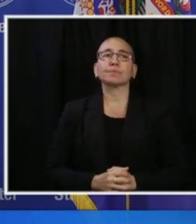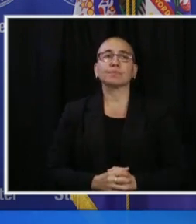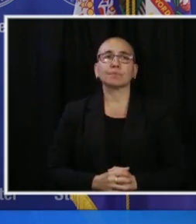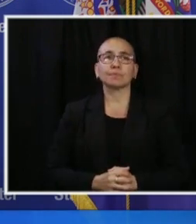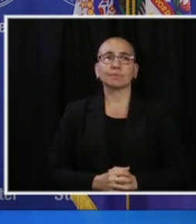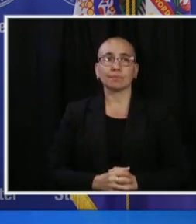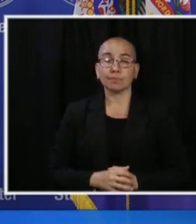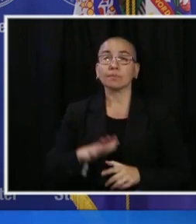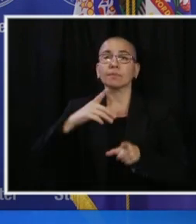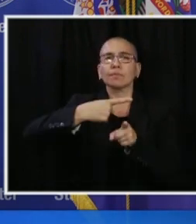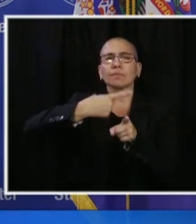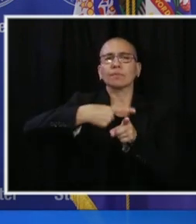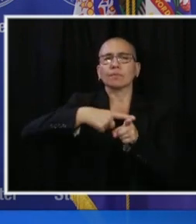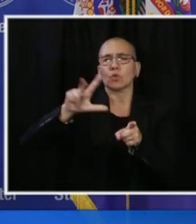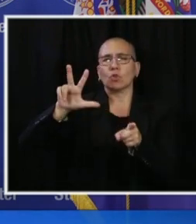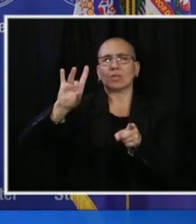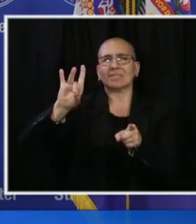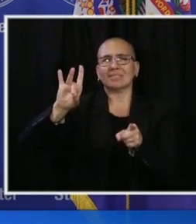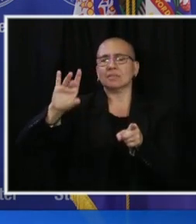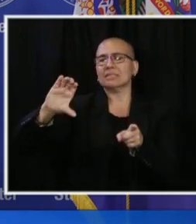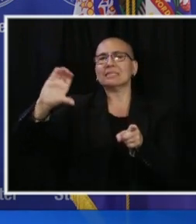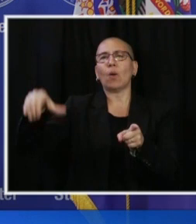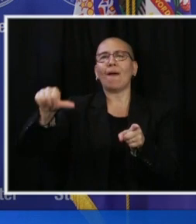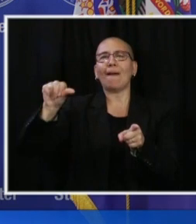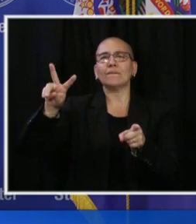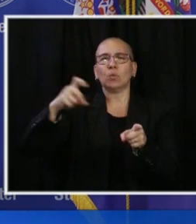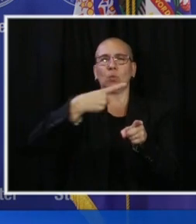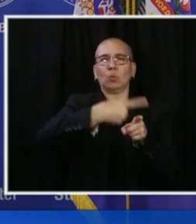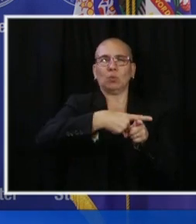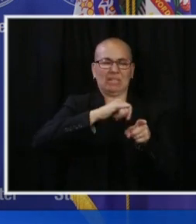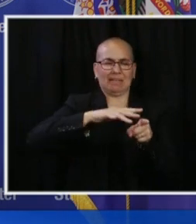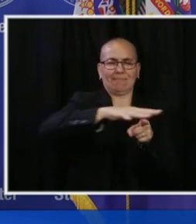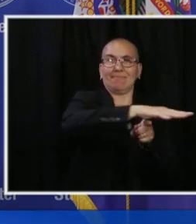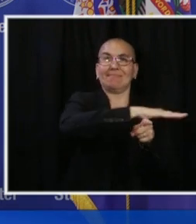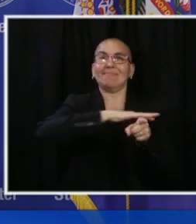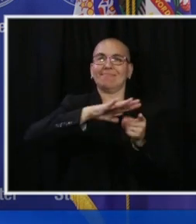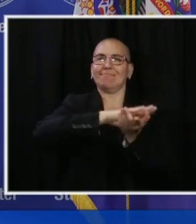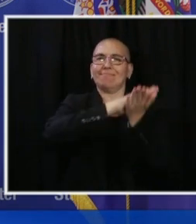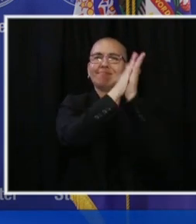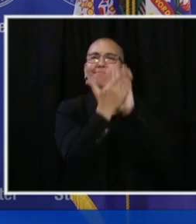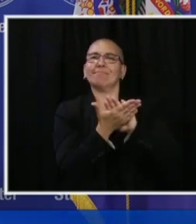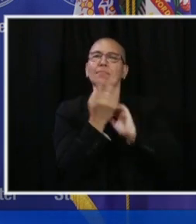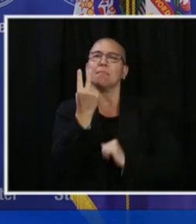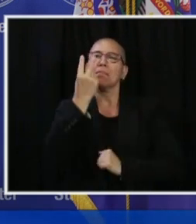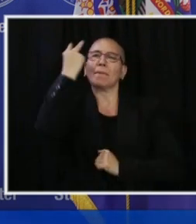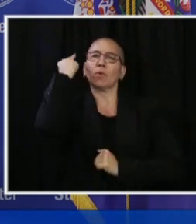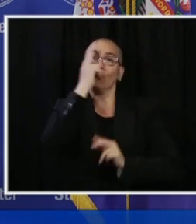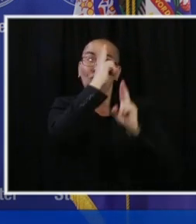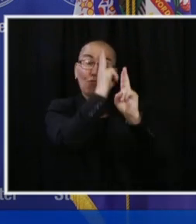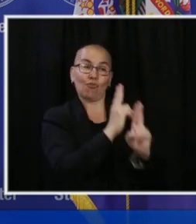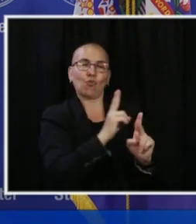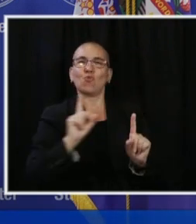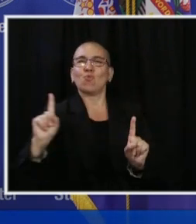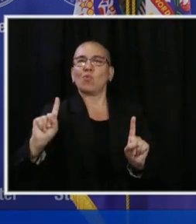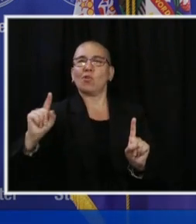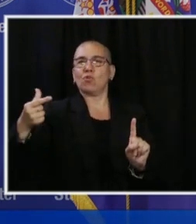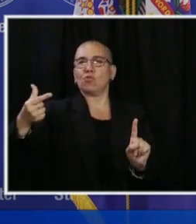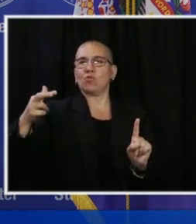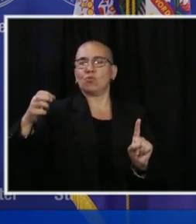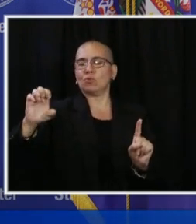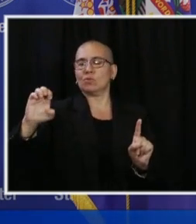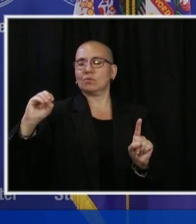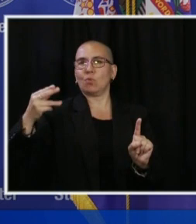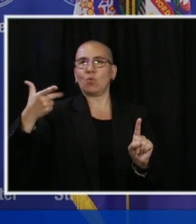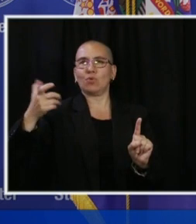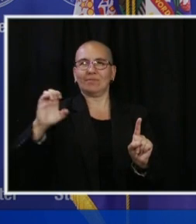or all over the Twin Cities area. Peace officers have been working with community to keep the peace. That's what the community